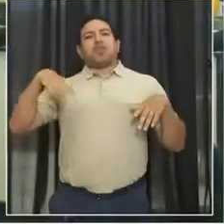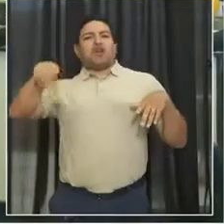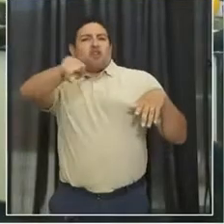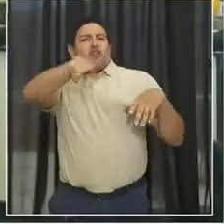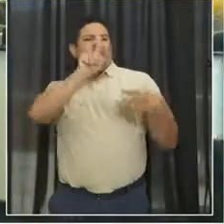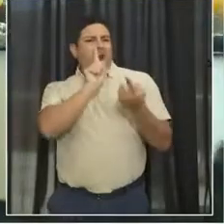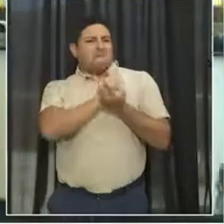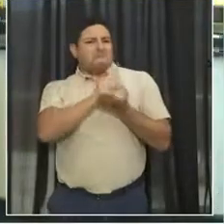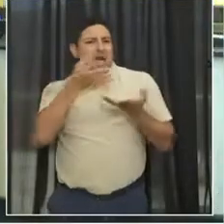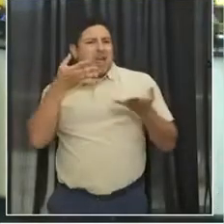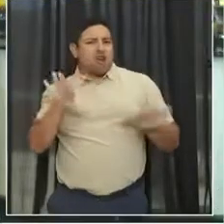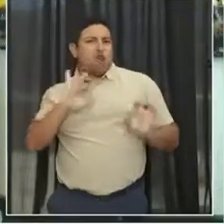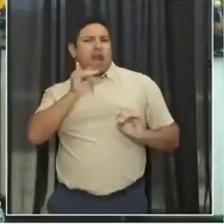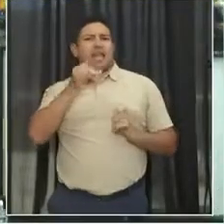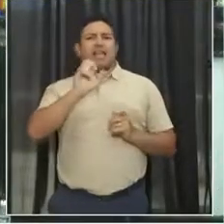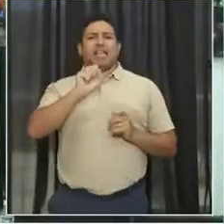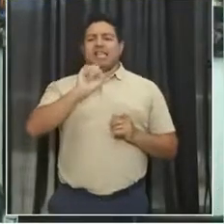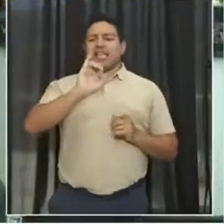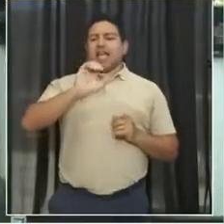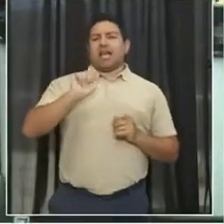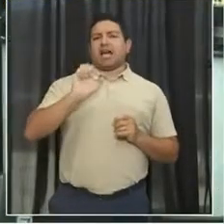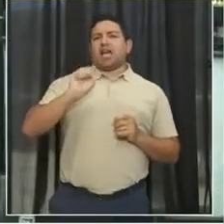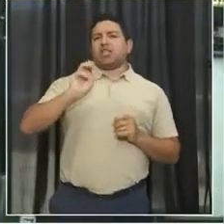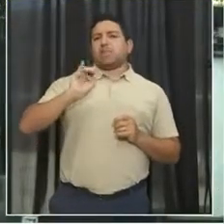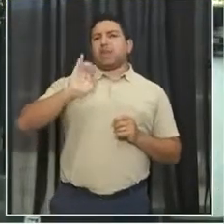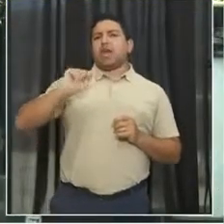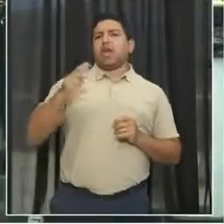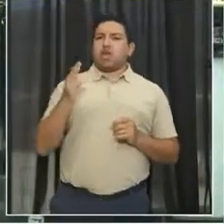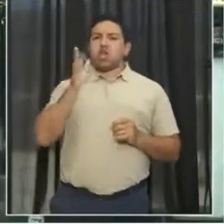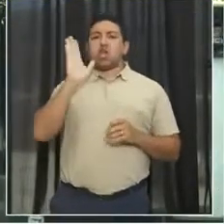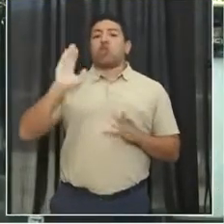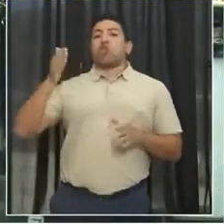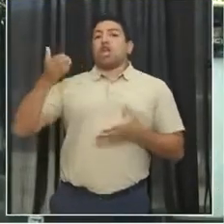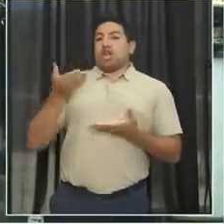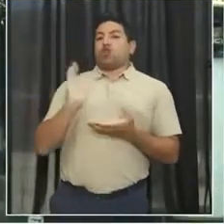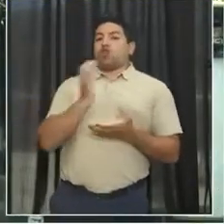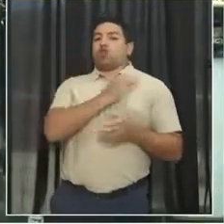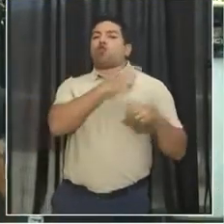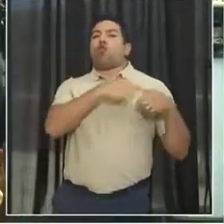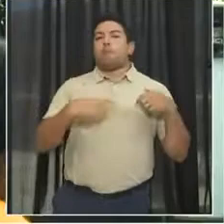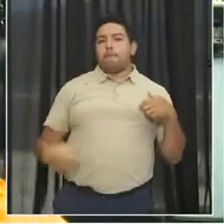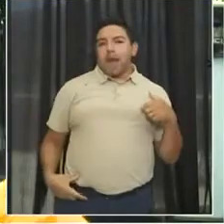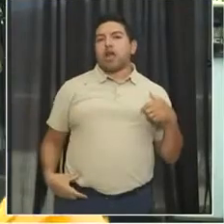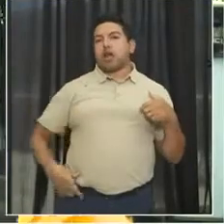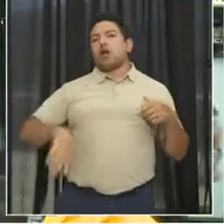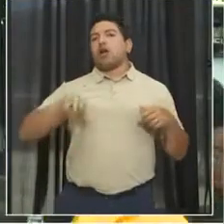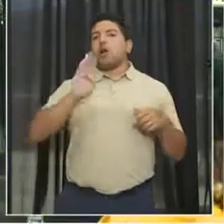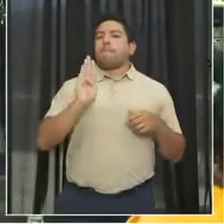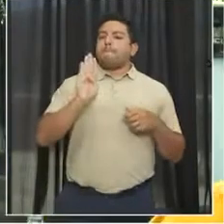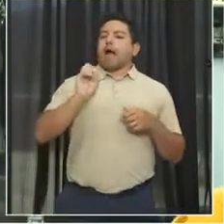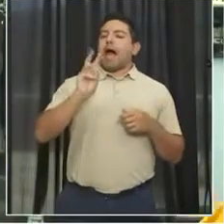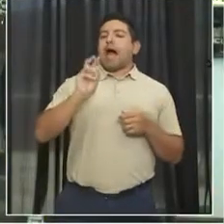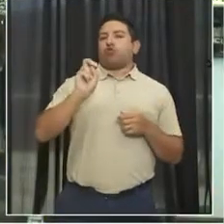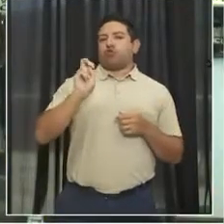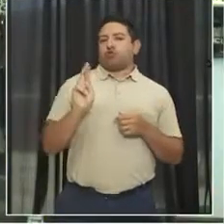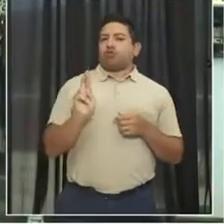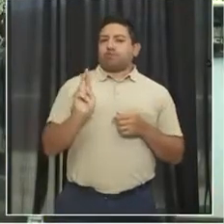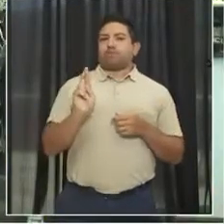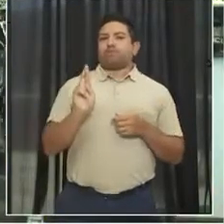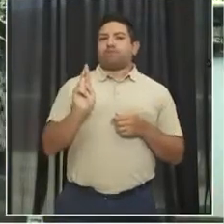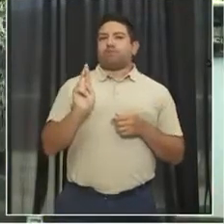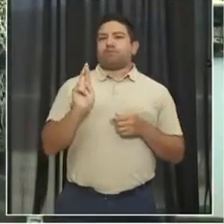her, Jessica Smith. She's going to introduce our mayor, your mayor, Mayor Muriel Bowser. Jessica Smith,